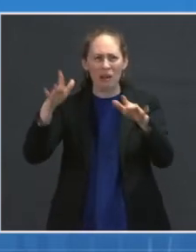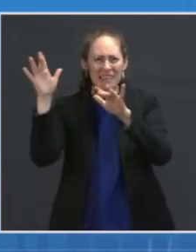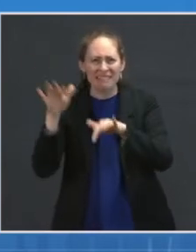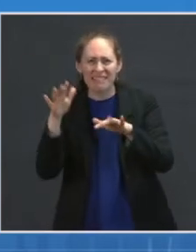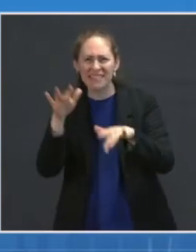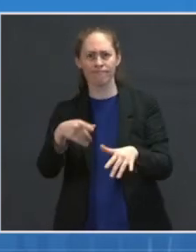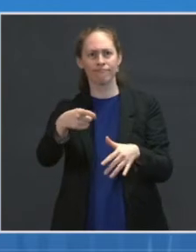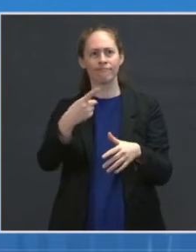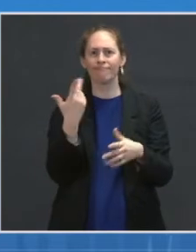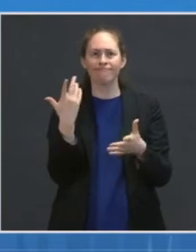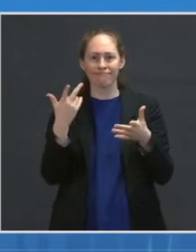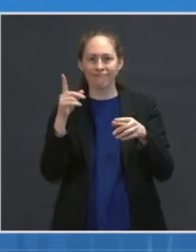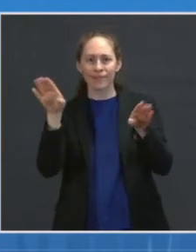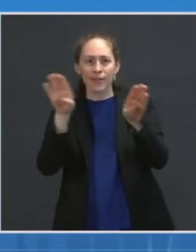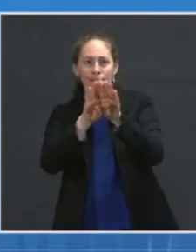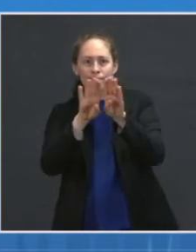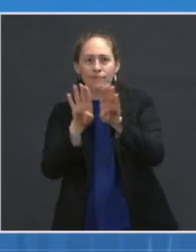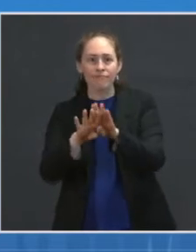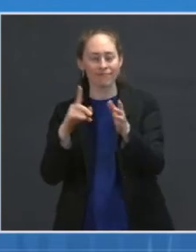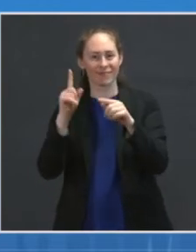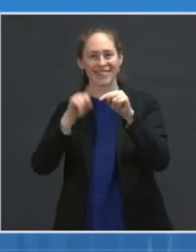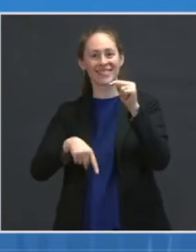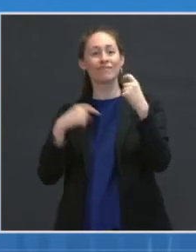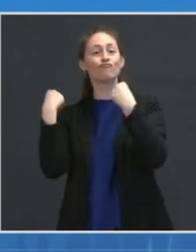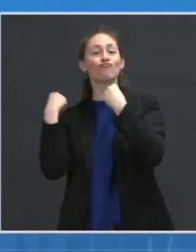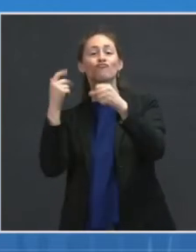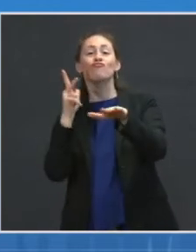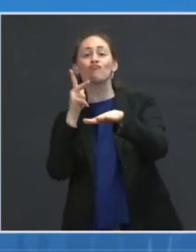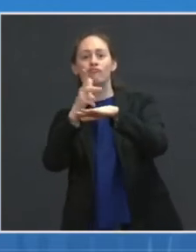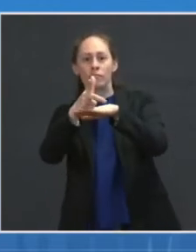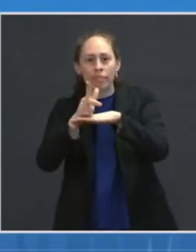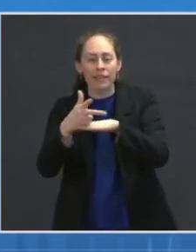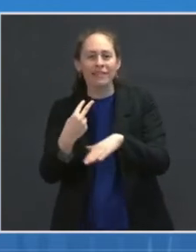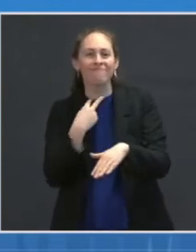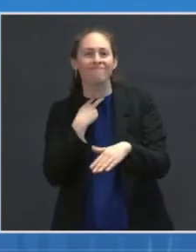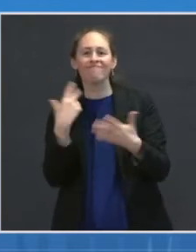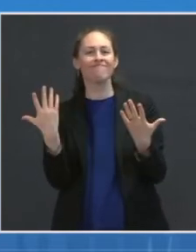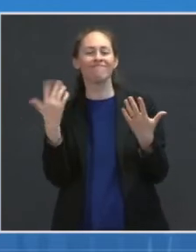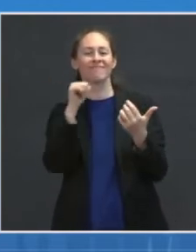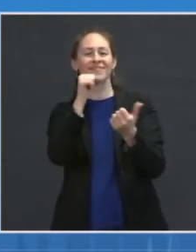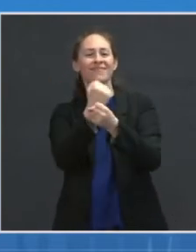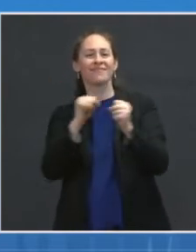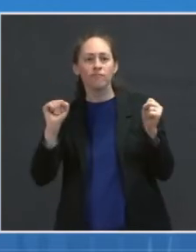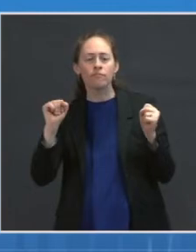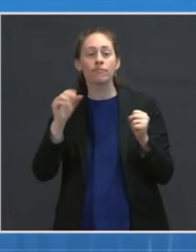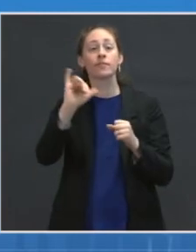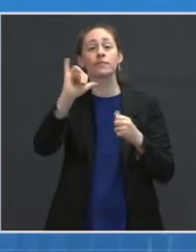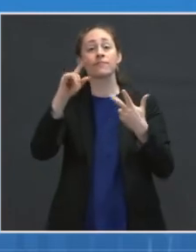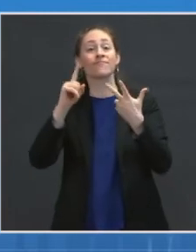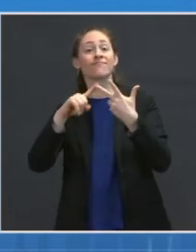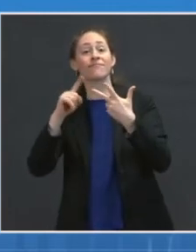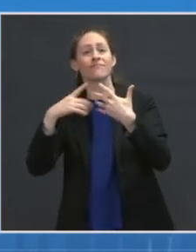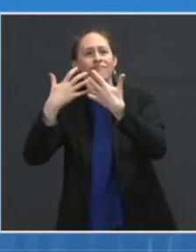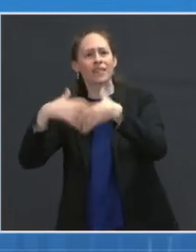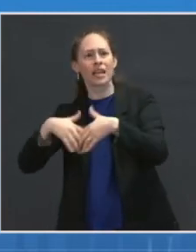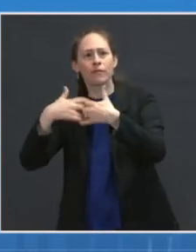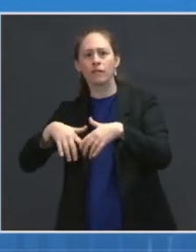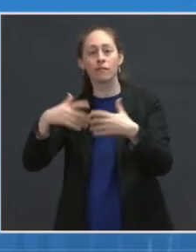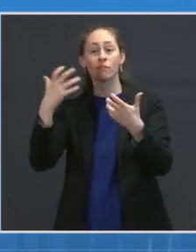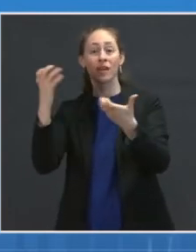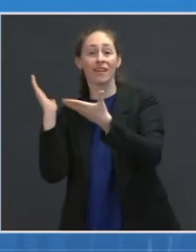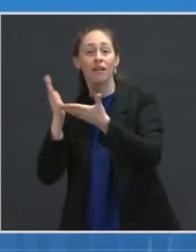points in the distribution process between manufacturing sites to distribution and shipping hubs.